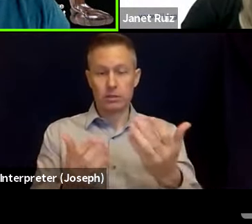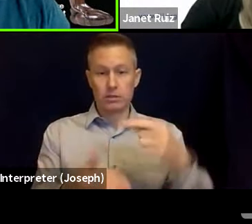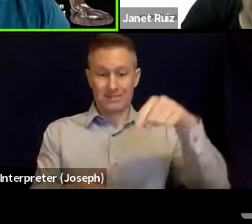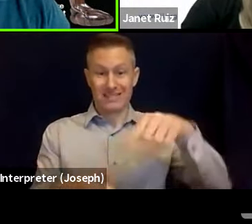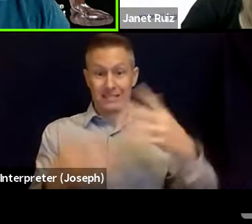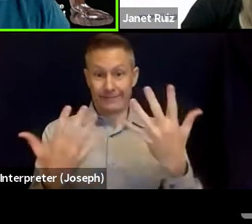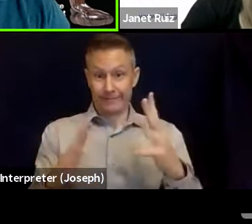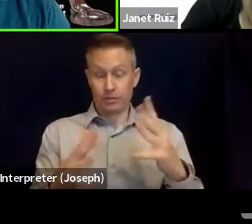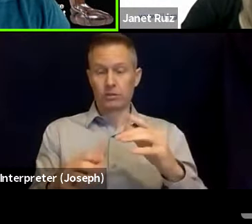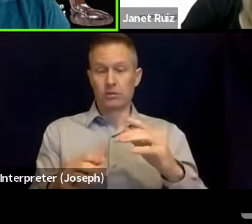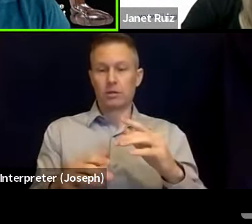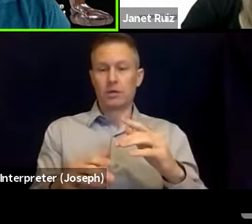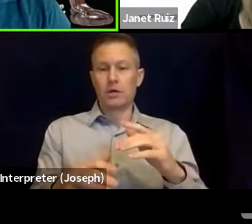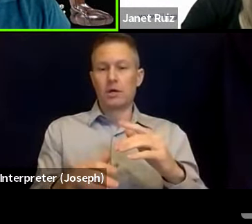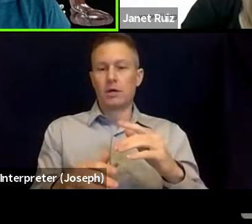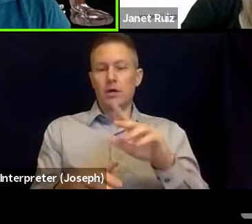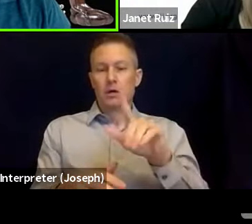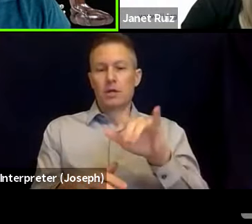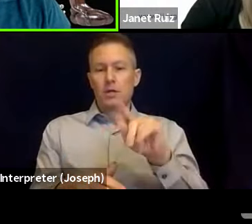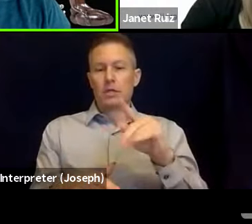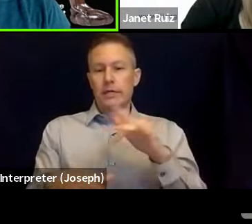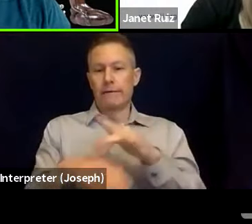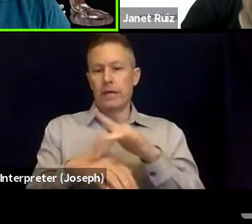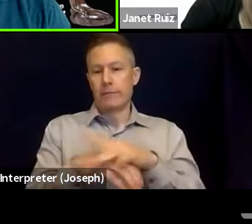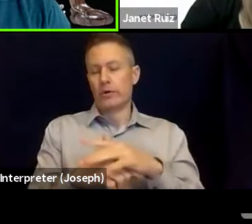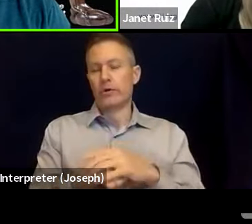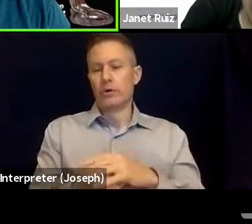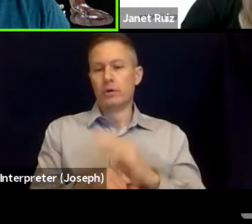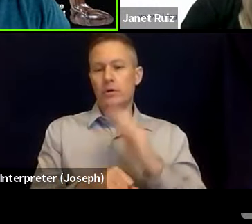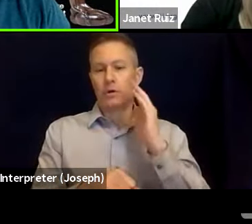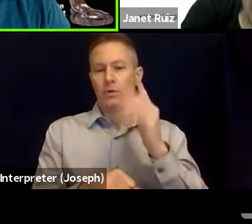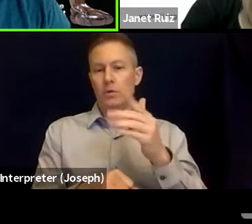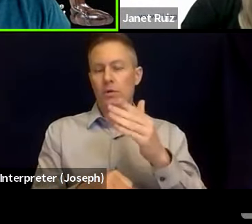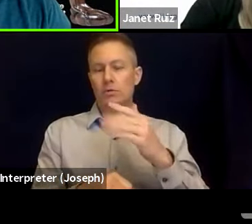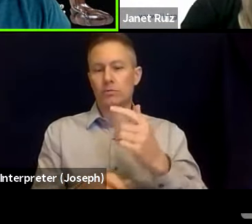Maybe not immediately, but within some brief period of time.